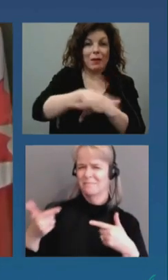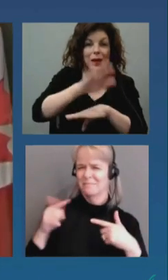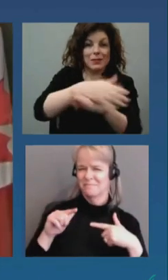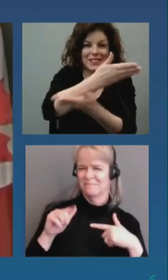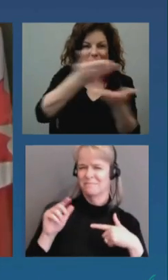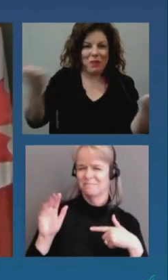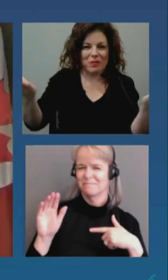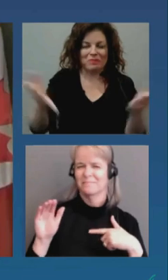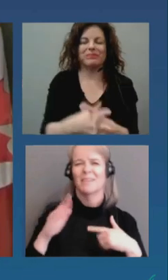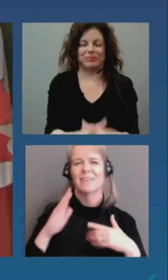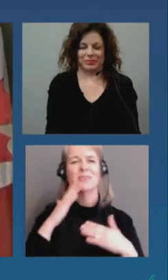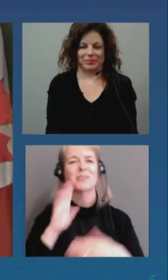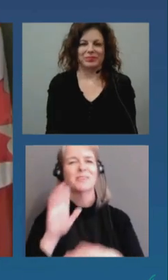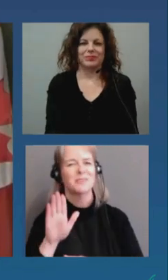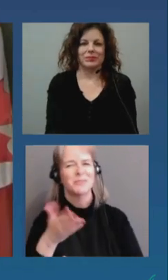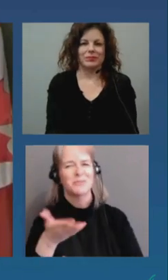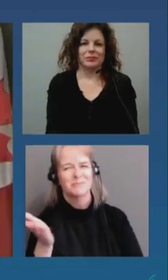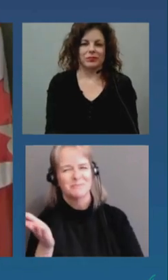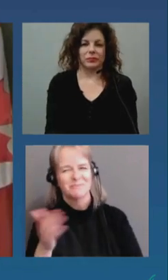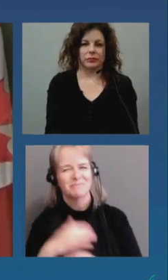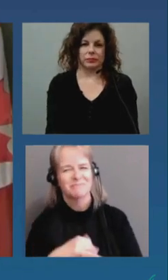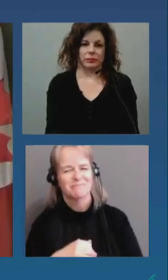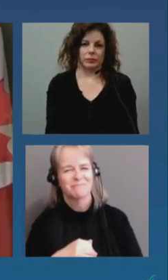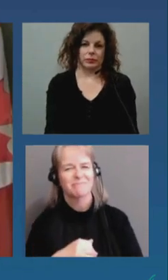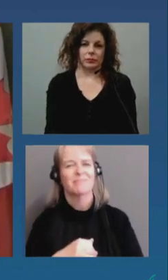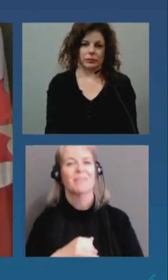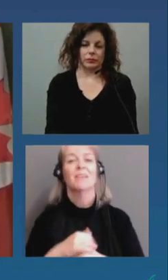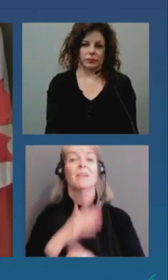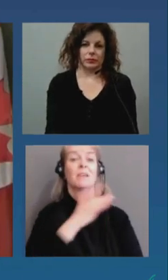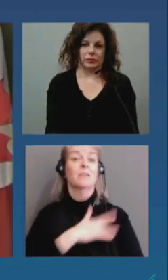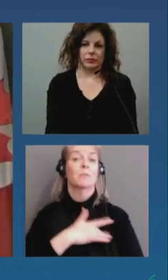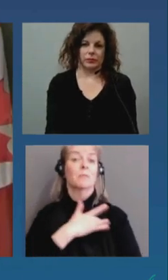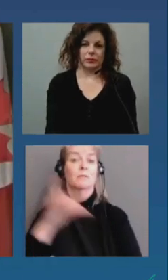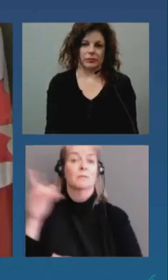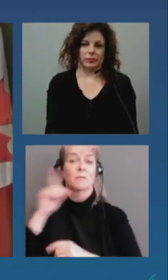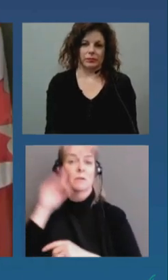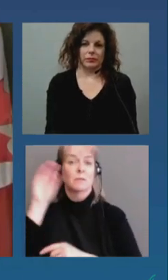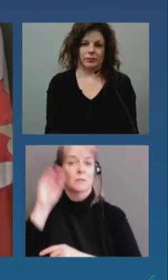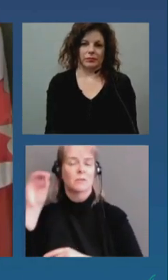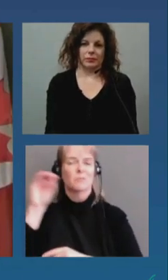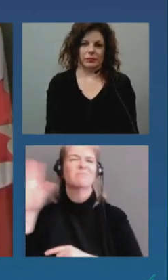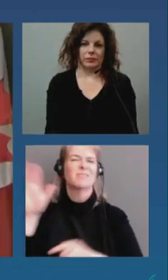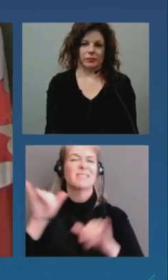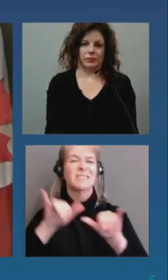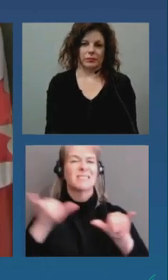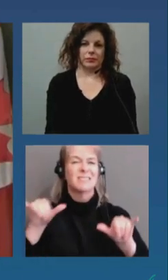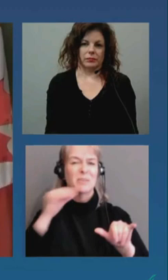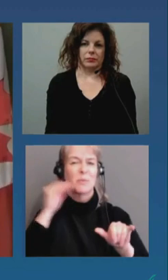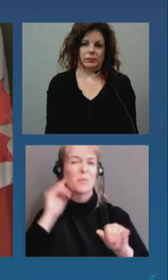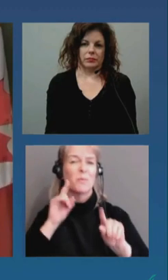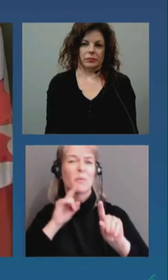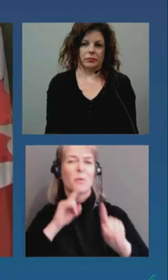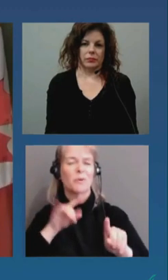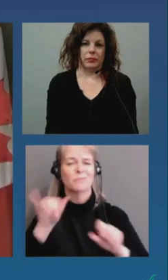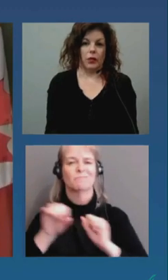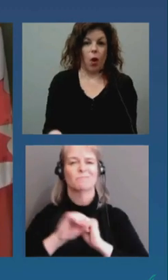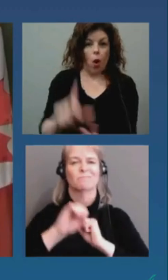the province of Ontario has extended its stay at home order last week and added additional restrictions in